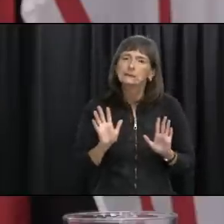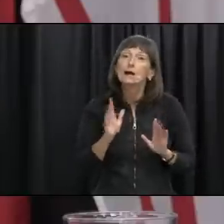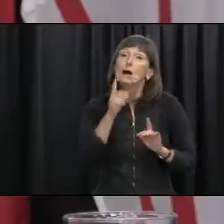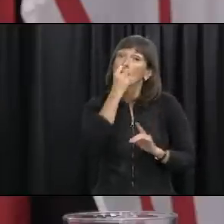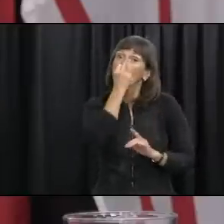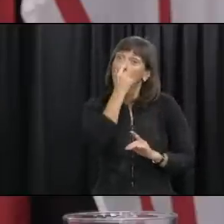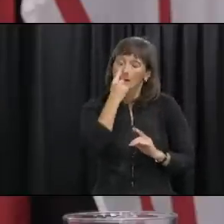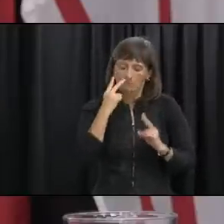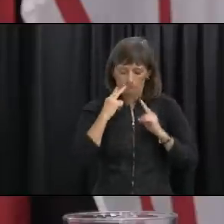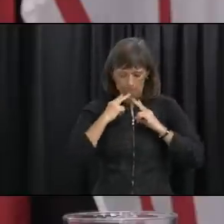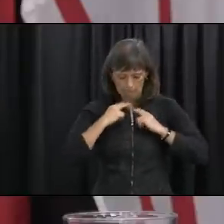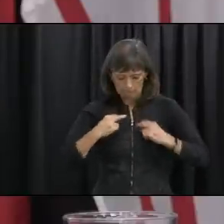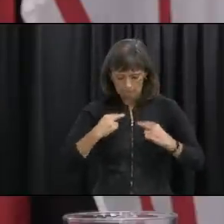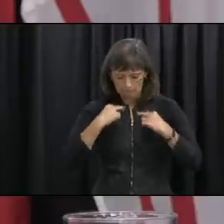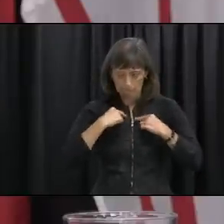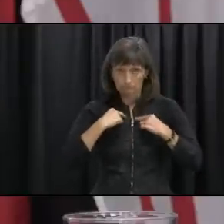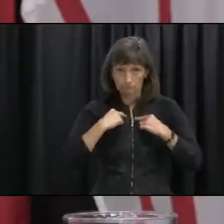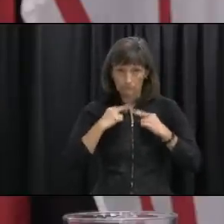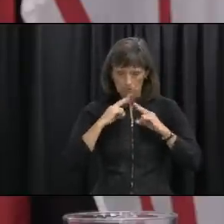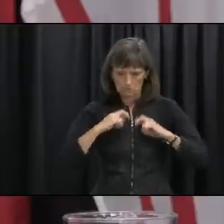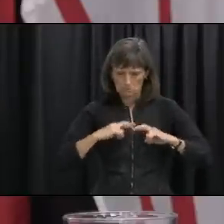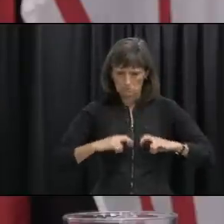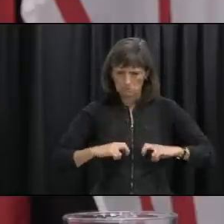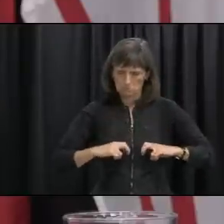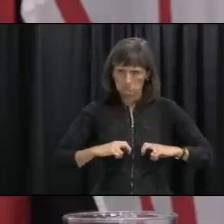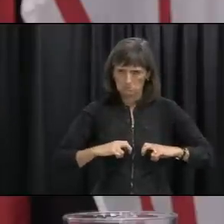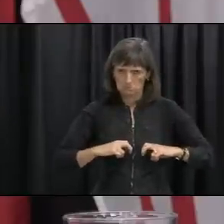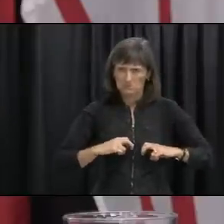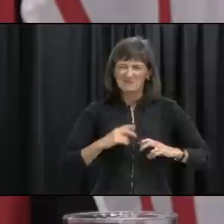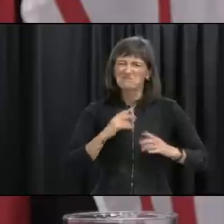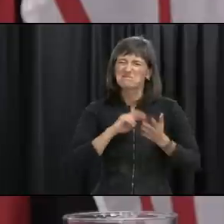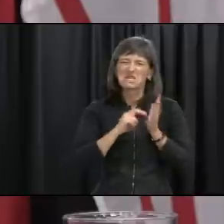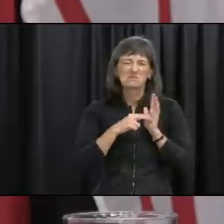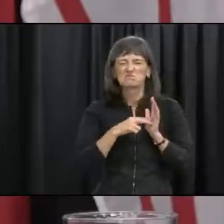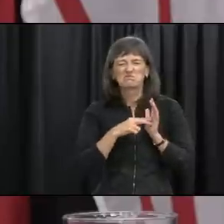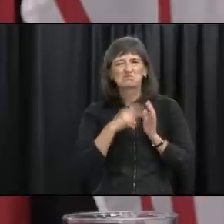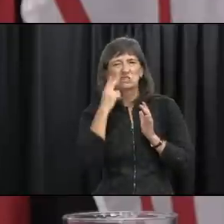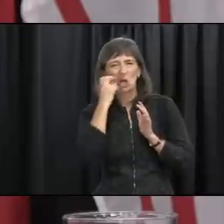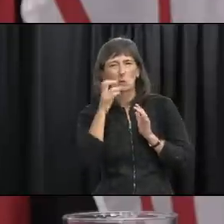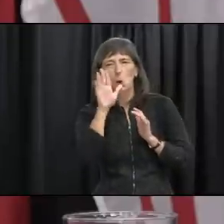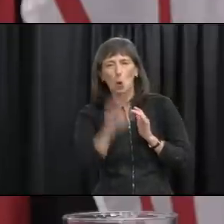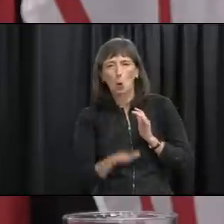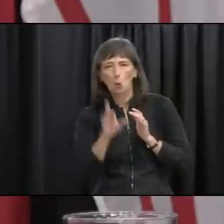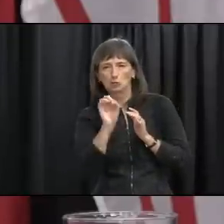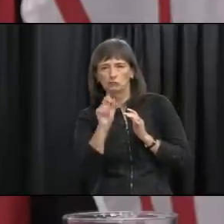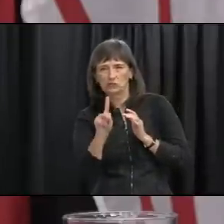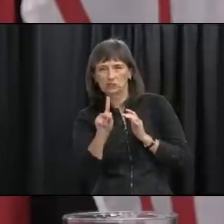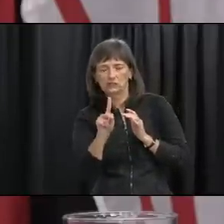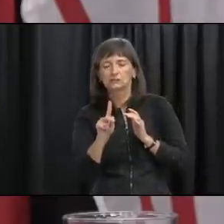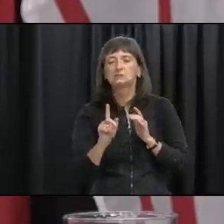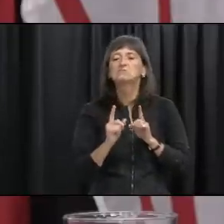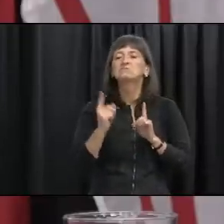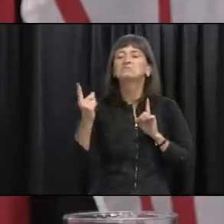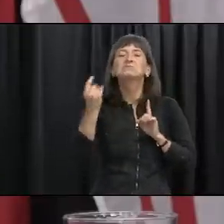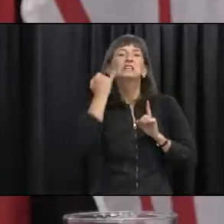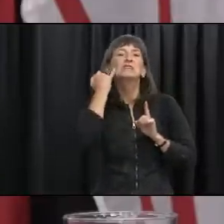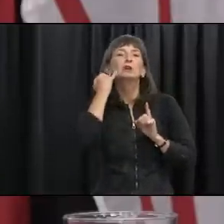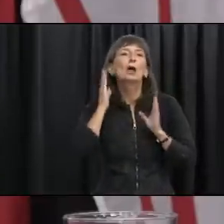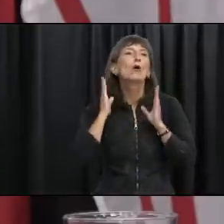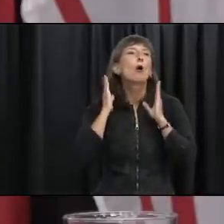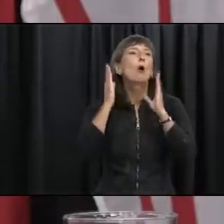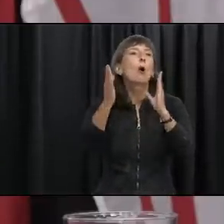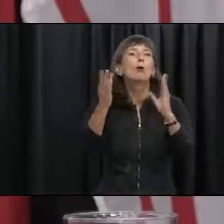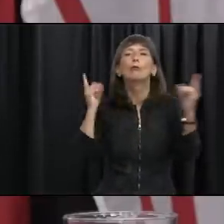-monitoring for um distant unlikely low risk um passing in the corridor